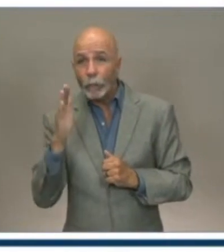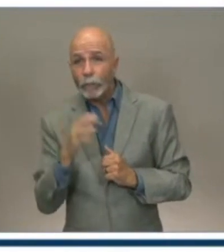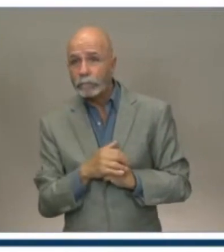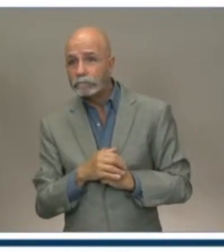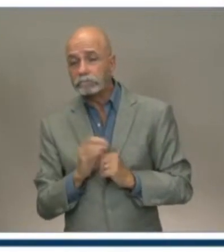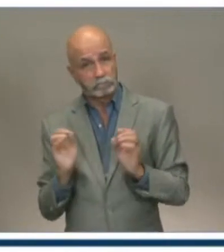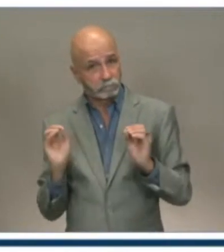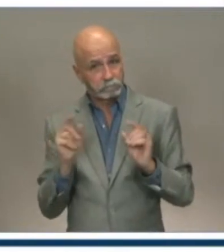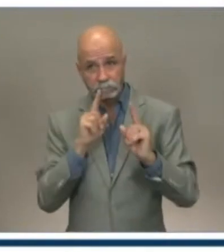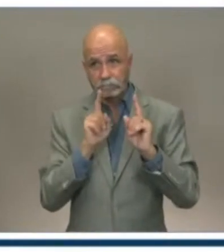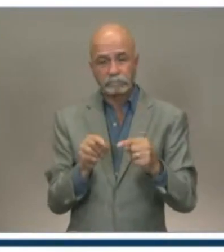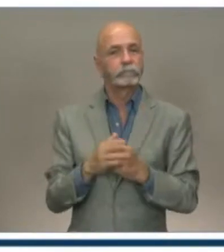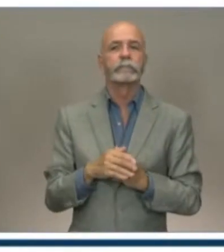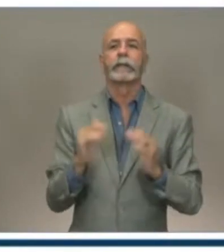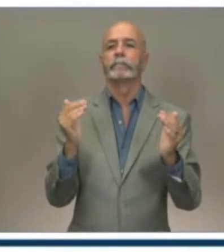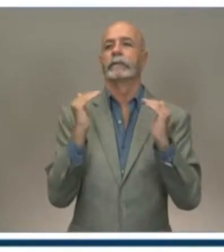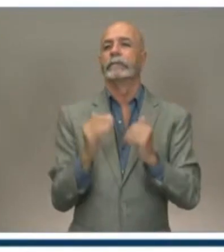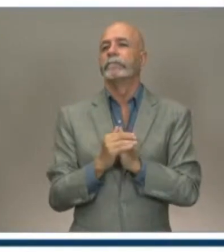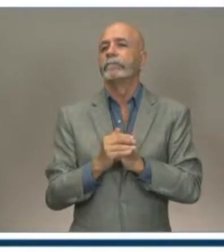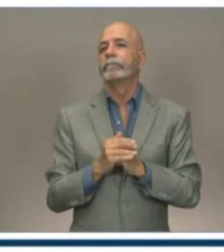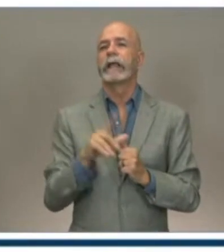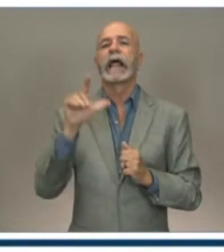Moving on to Pat Healy with the Laker.